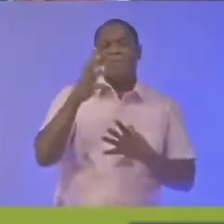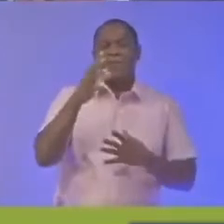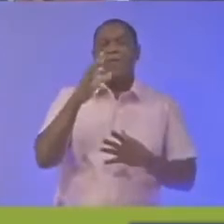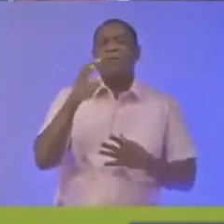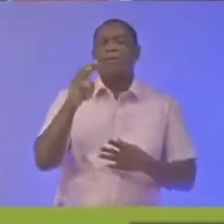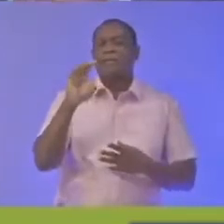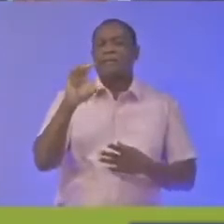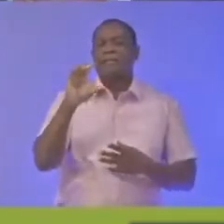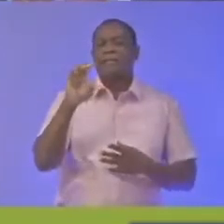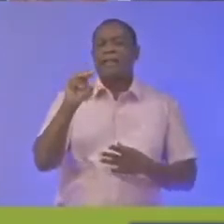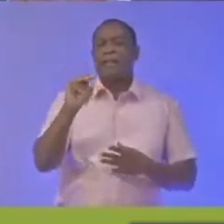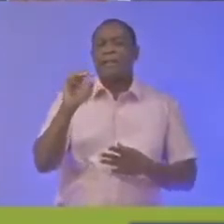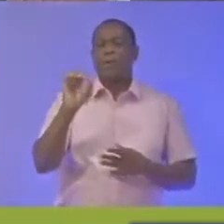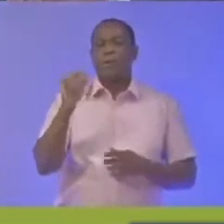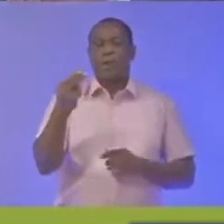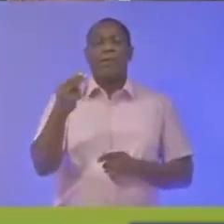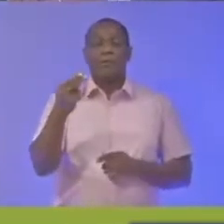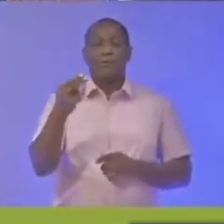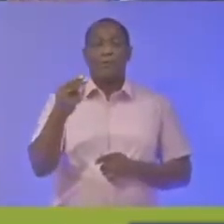thereafter next slide